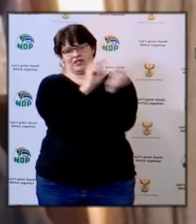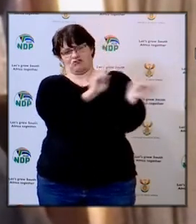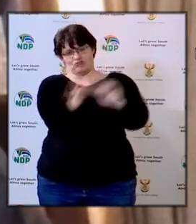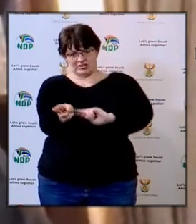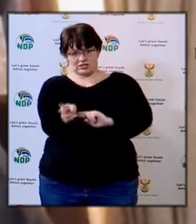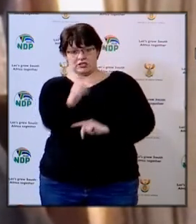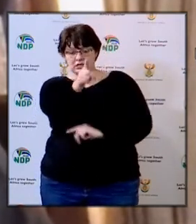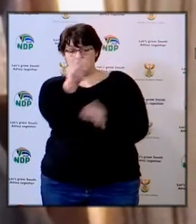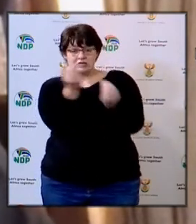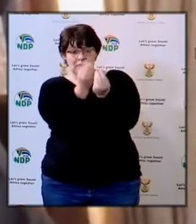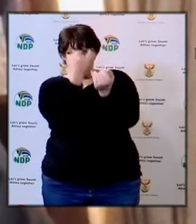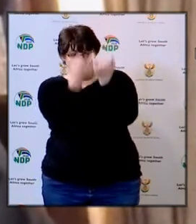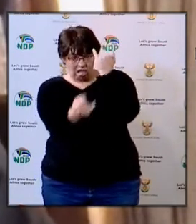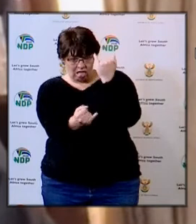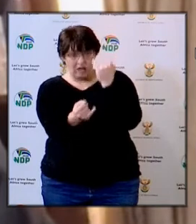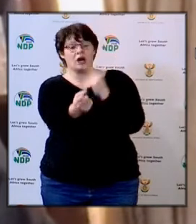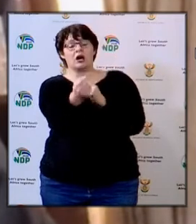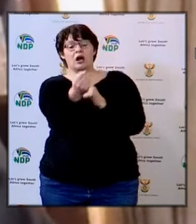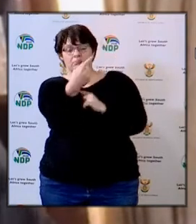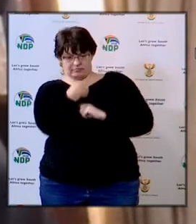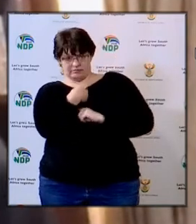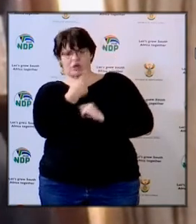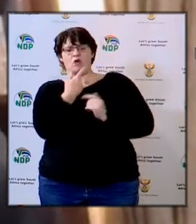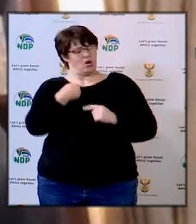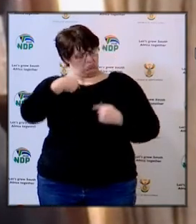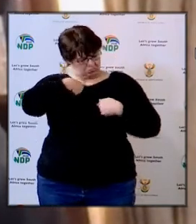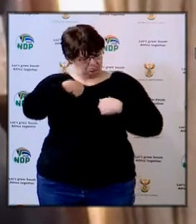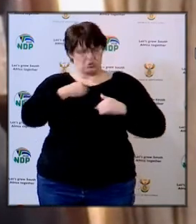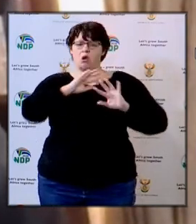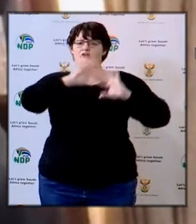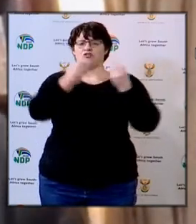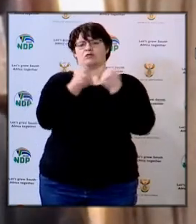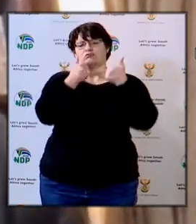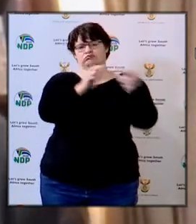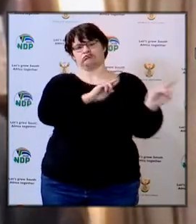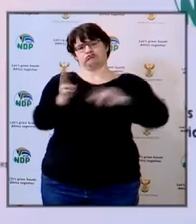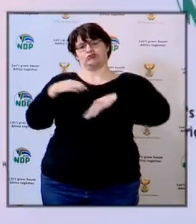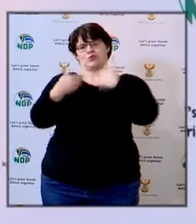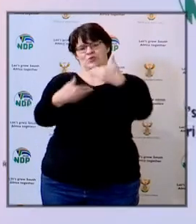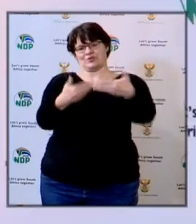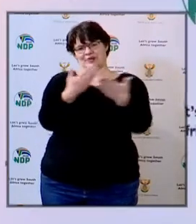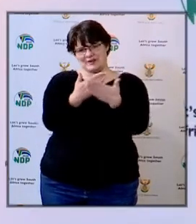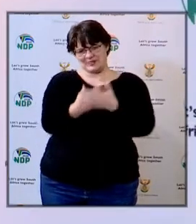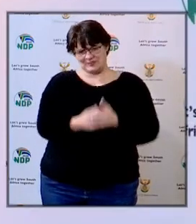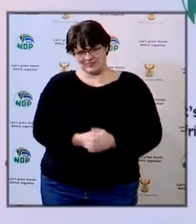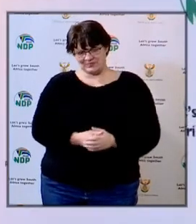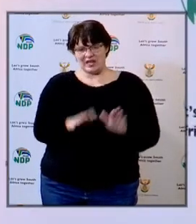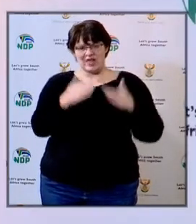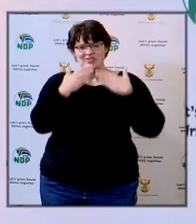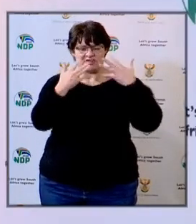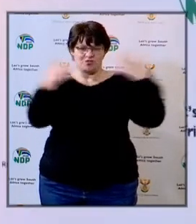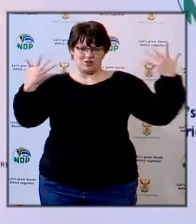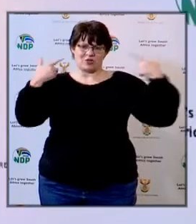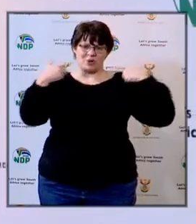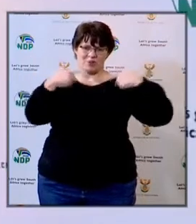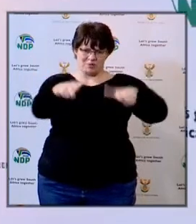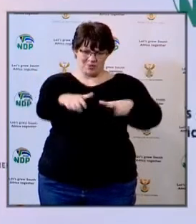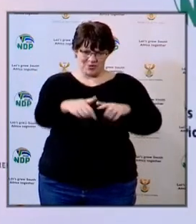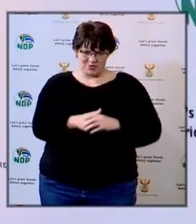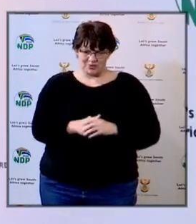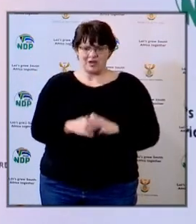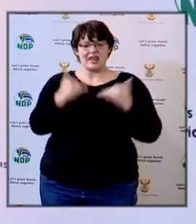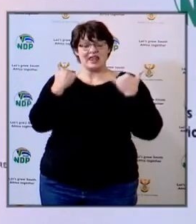in order and where I am is system goal for Limpopo. Thank you very much. Thanks very much Limpopo.